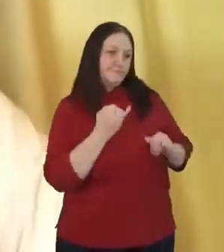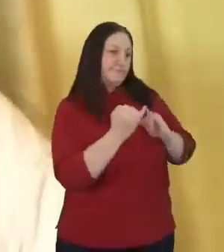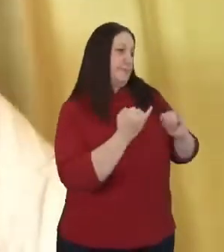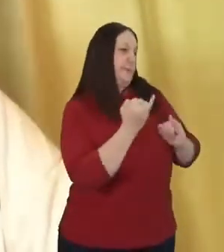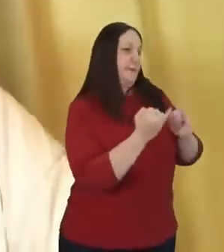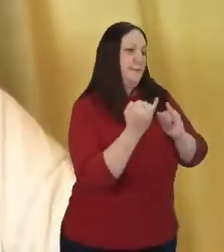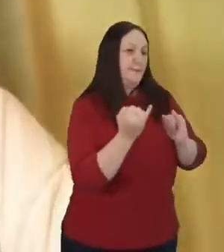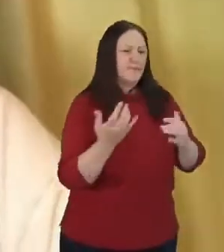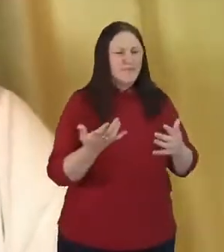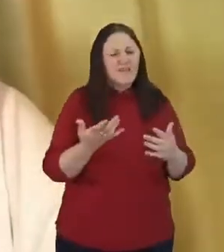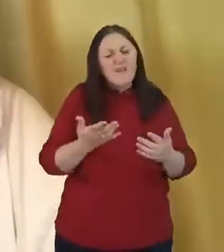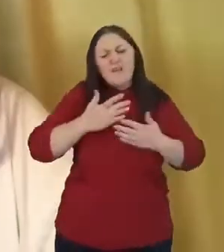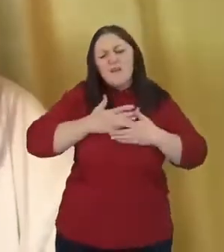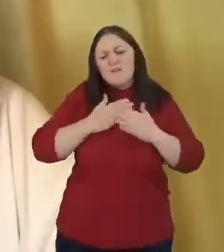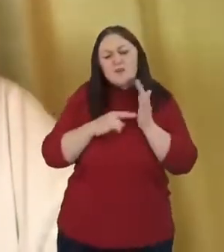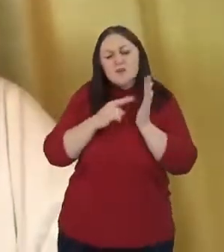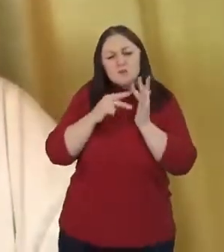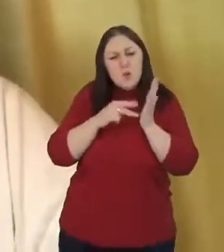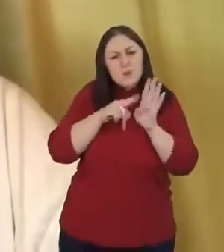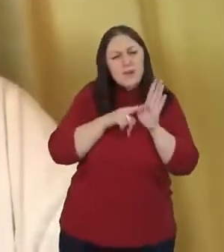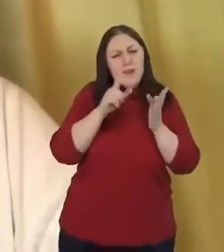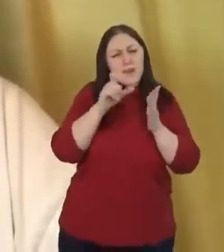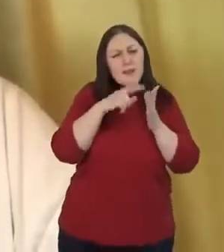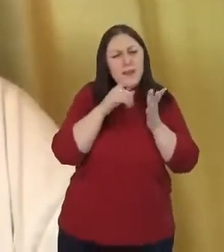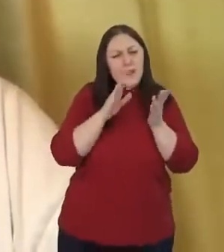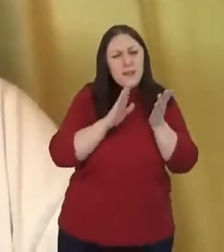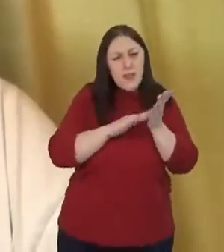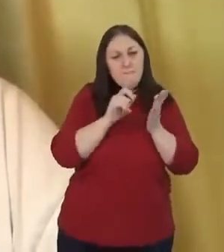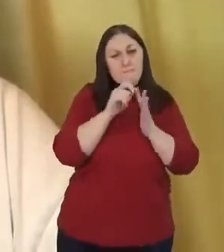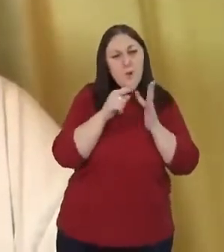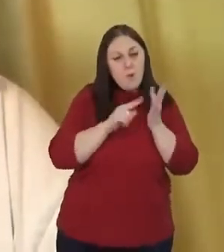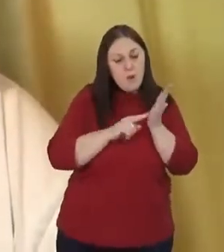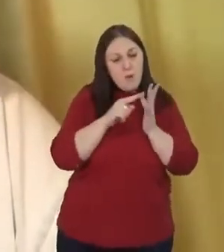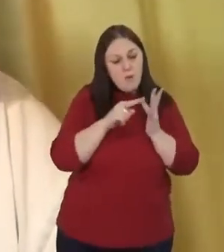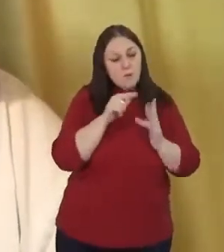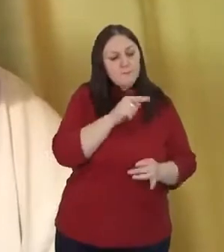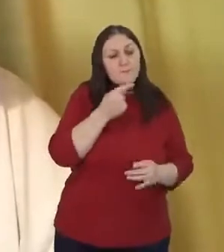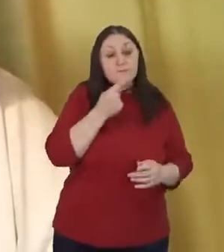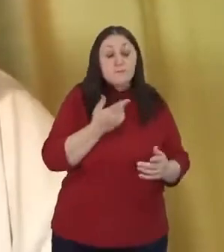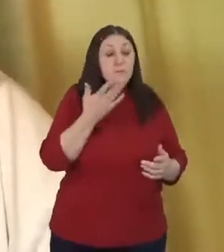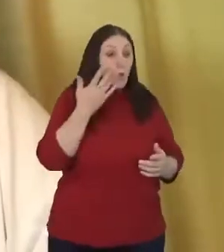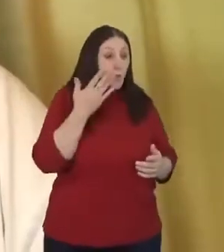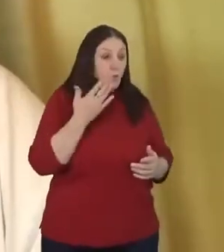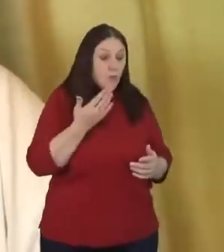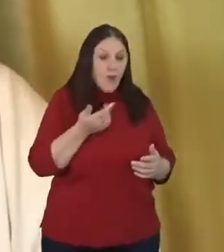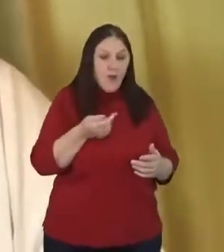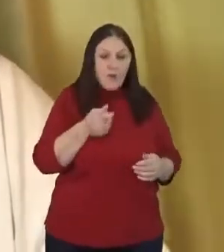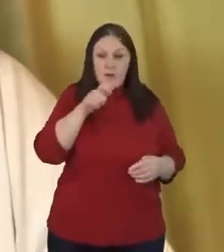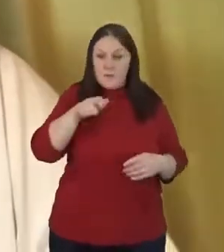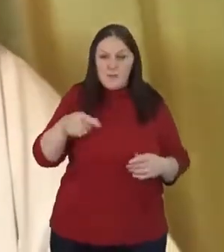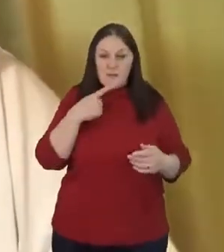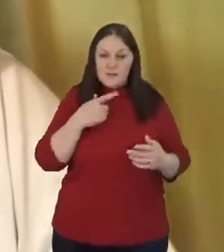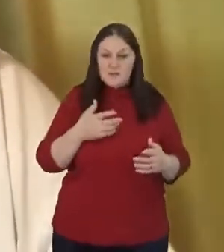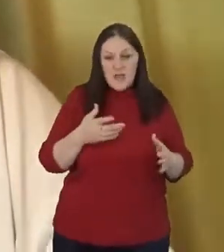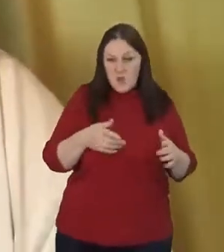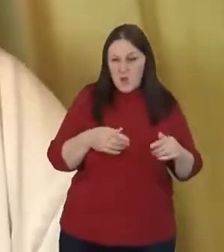I, love how Tony, uh, Campolo, he, he says, uh, when people tell him that the church is full of hypocrites, he